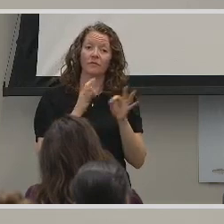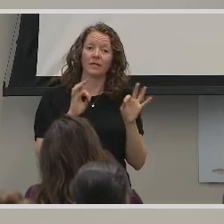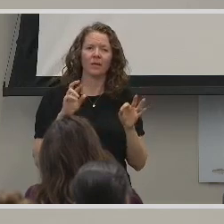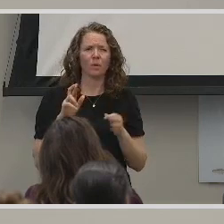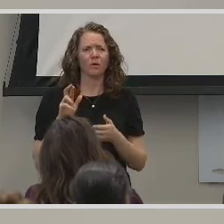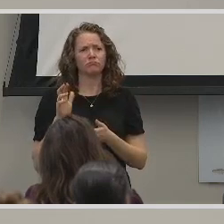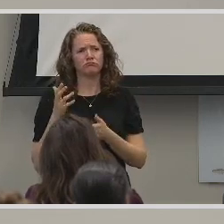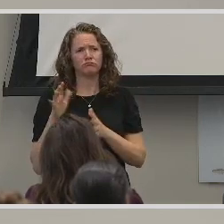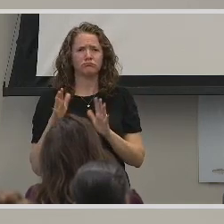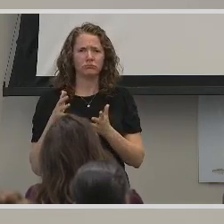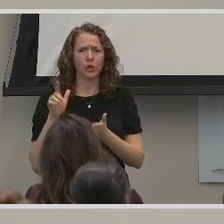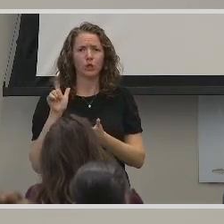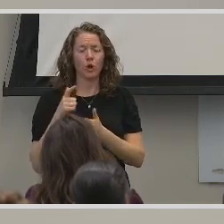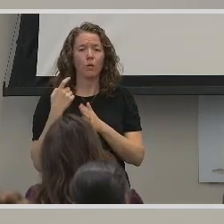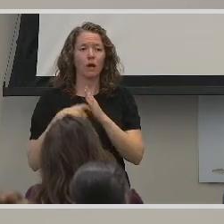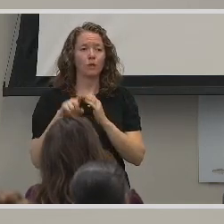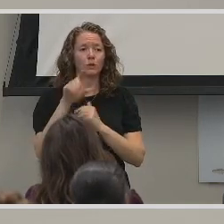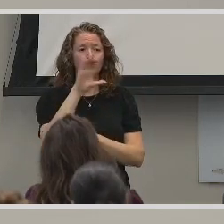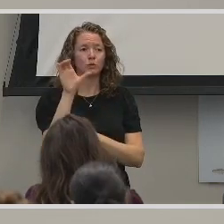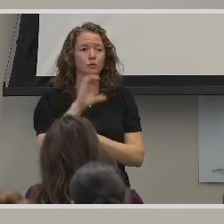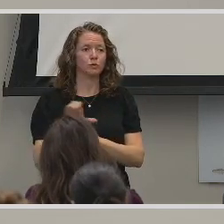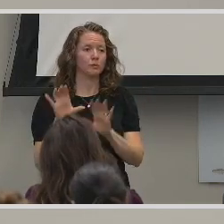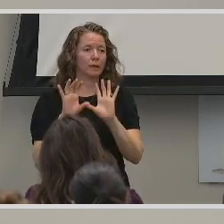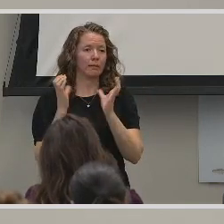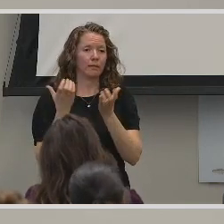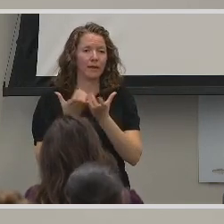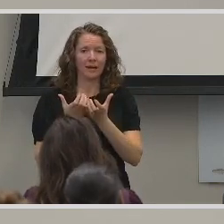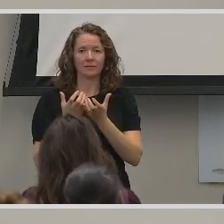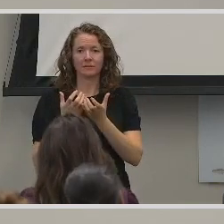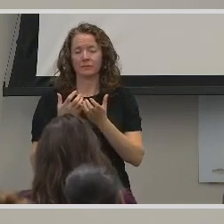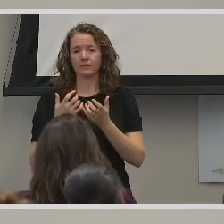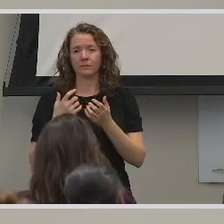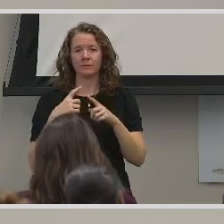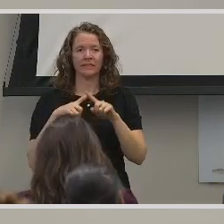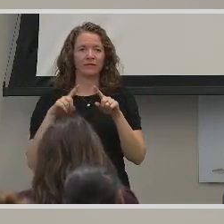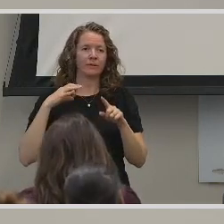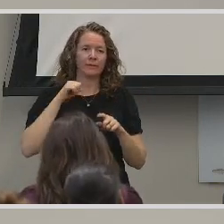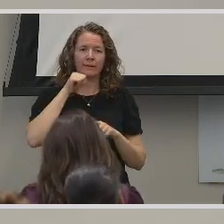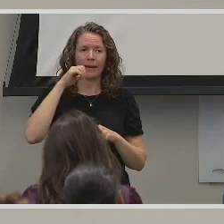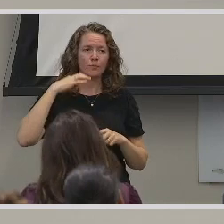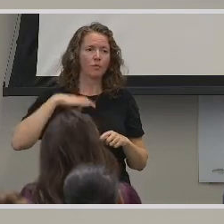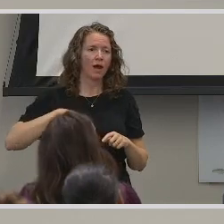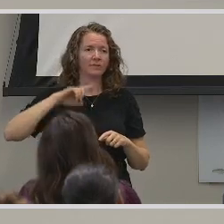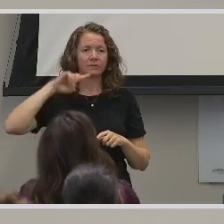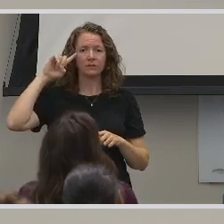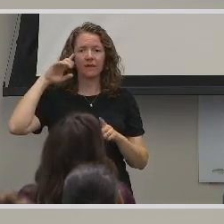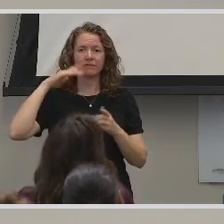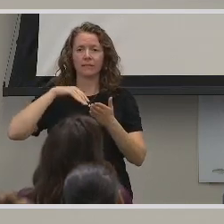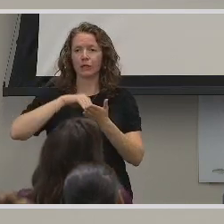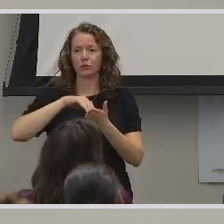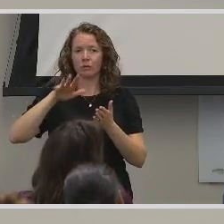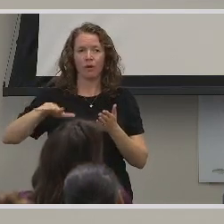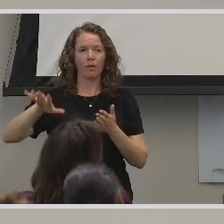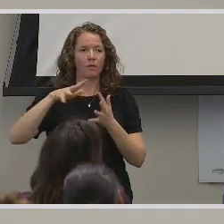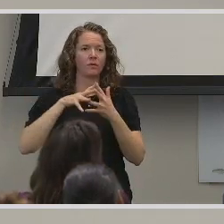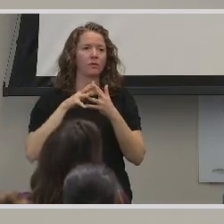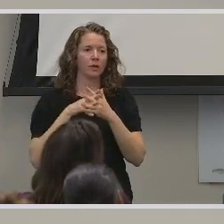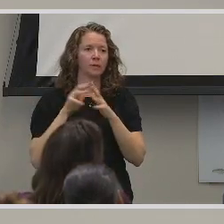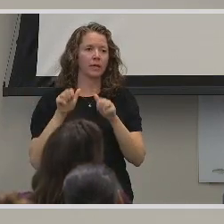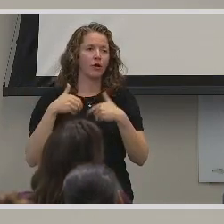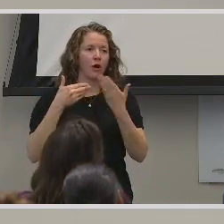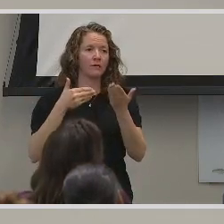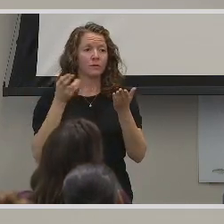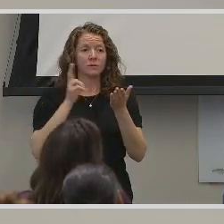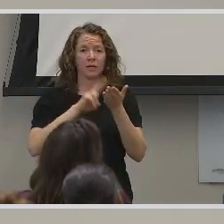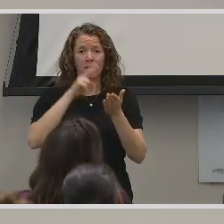cost Zoom classes or different non-profit deaf centers around the country. So you can also sign up for